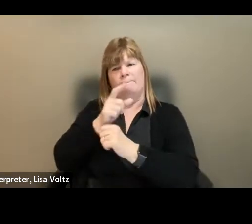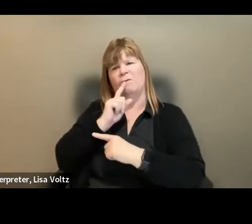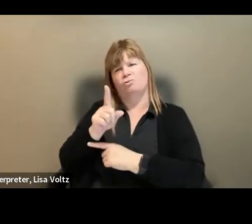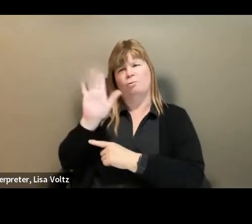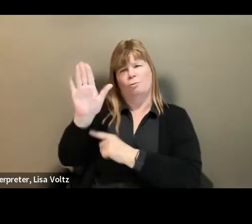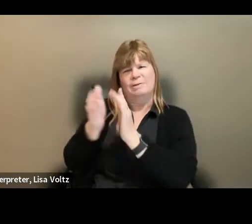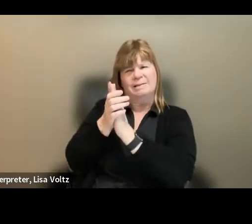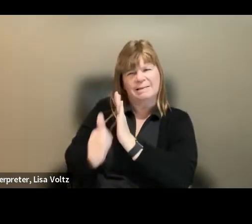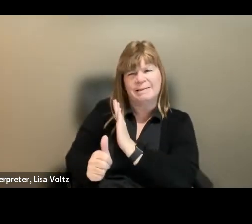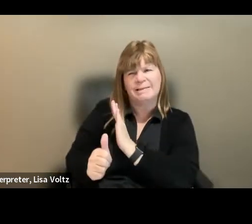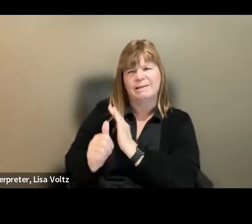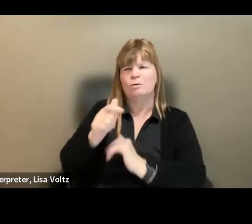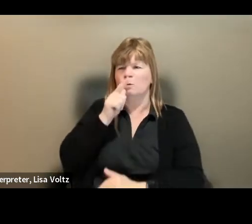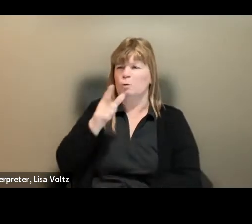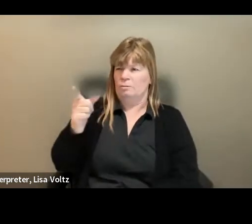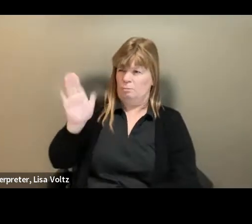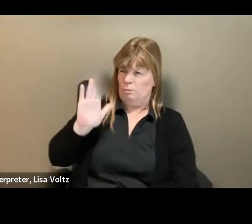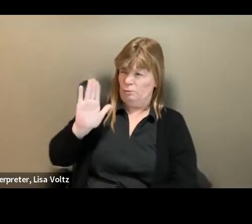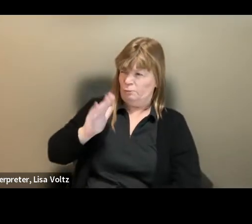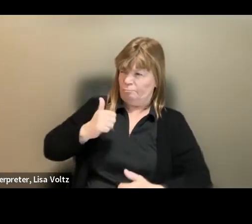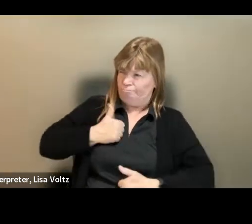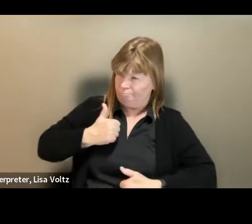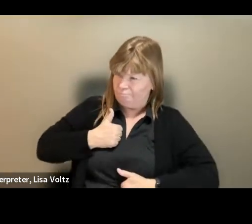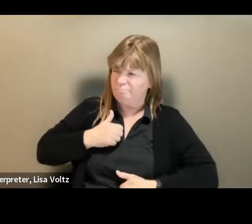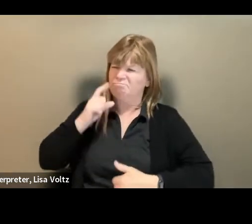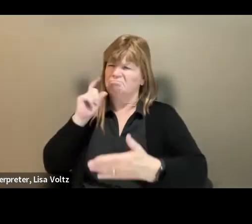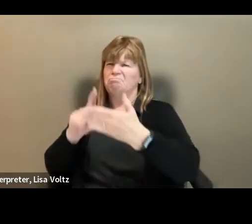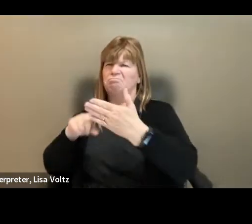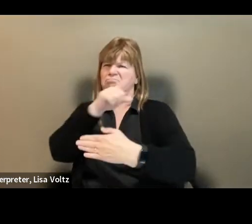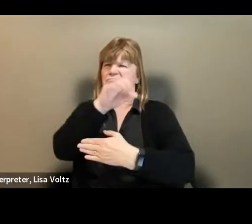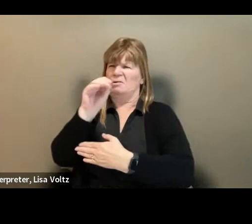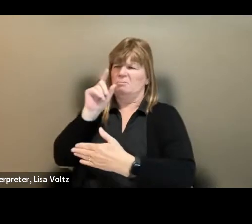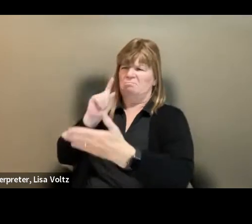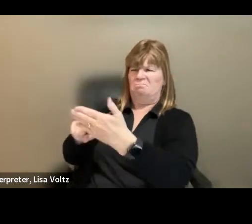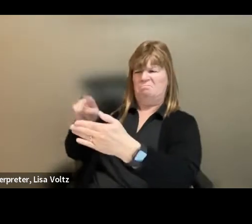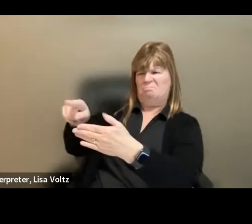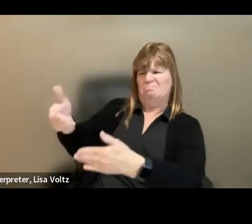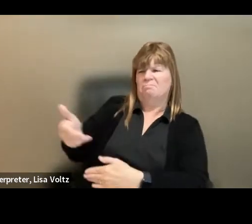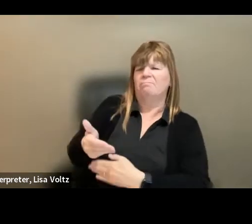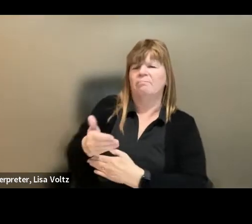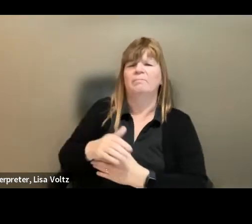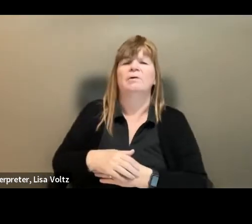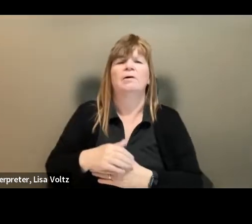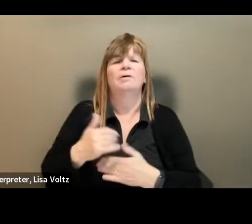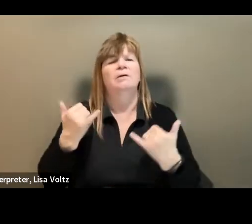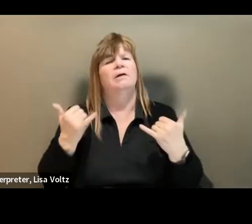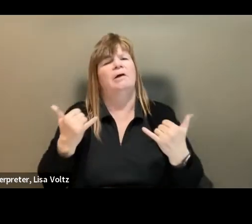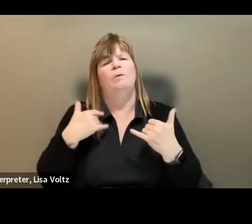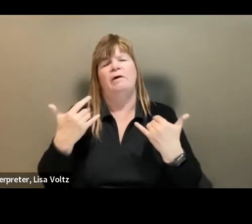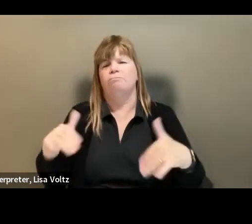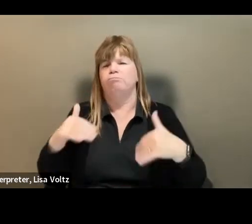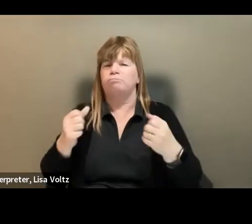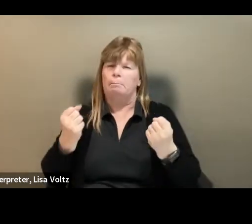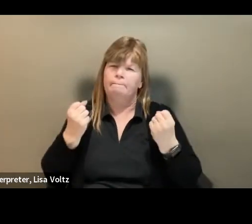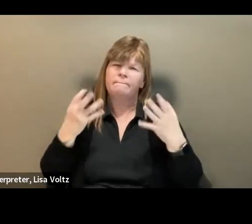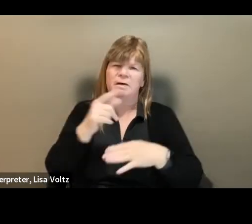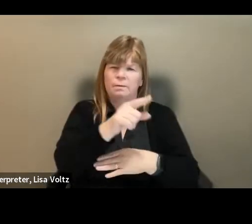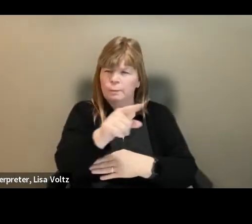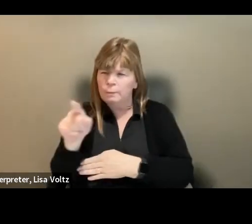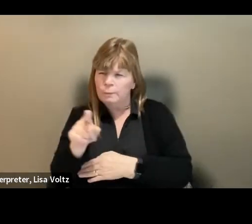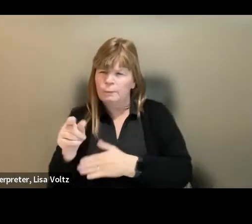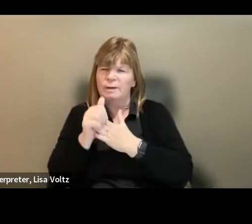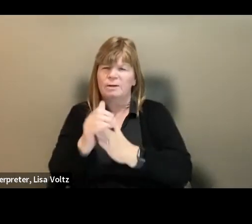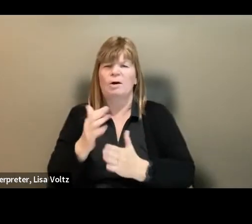skills of our veterans are recognized by employers. Today, we have an immensely knowledgeable group of leaders to help us